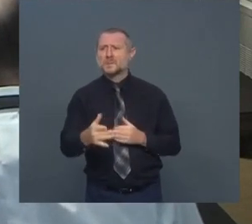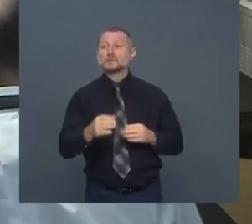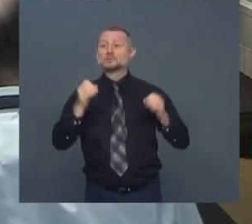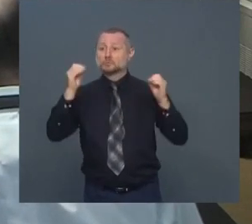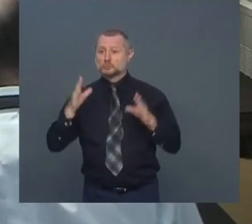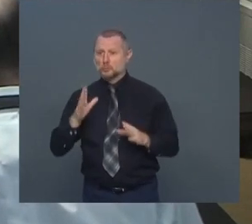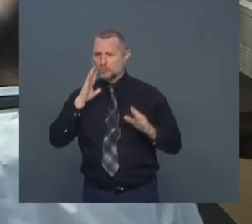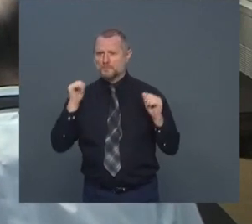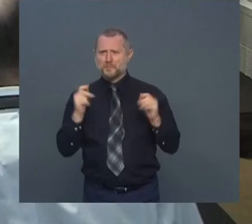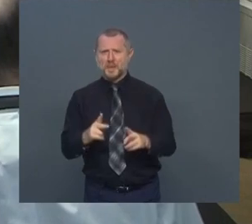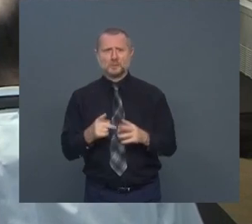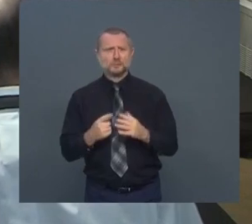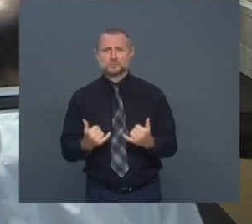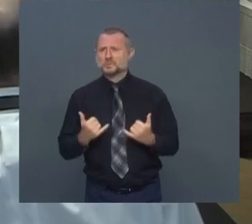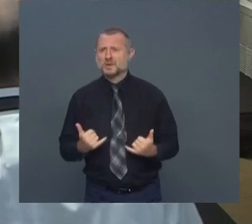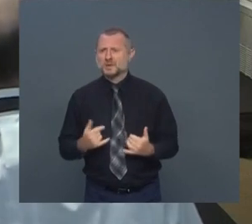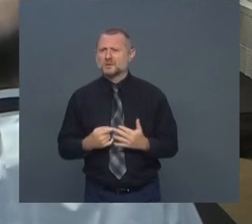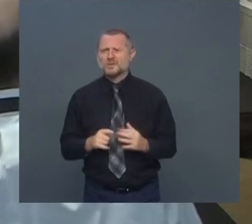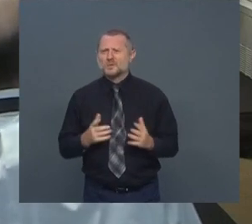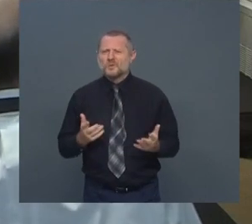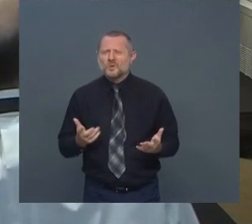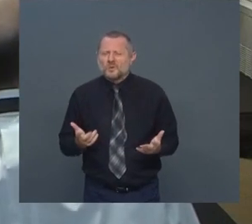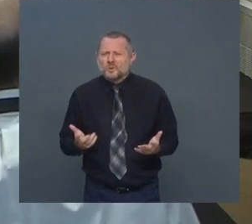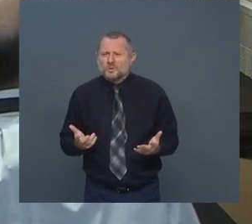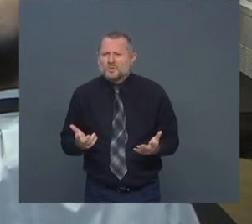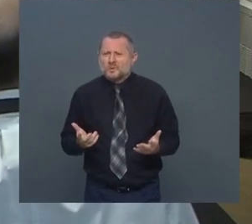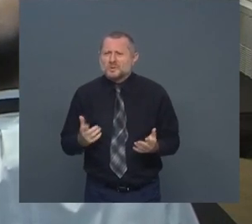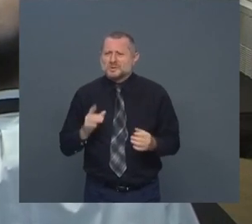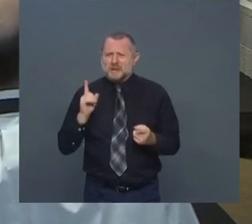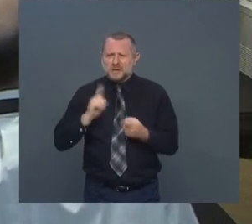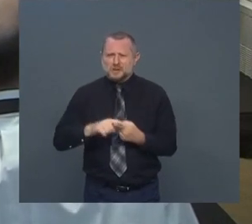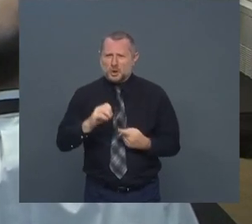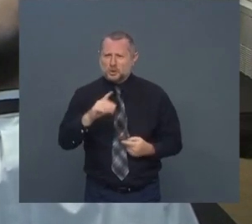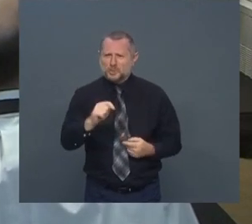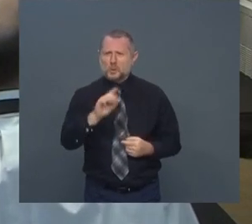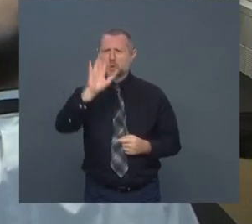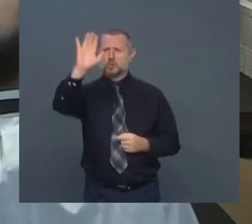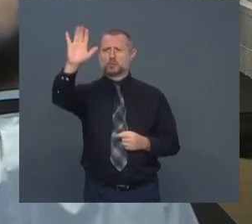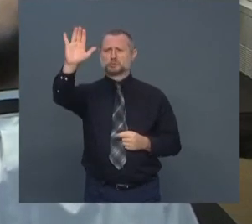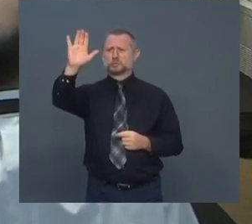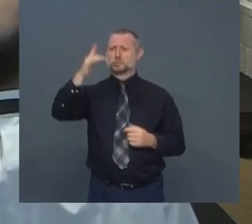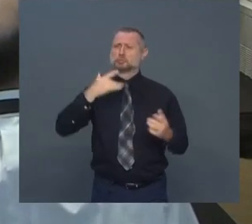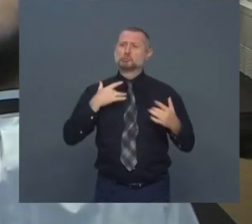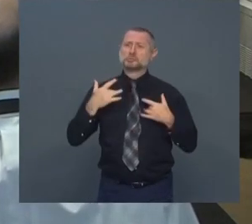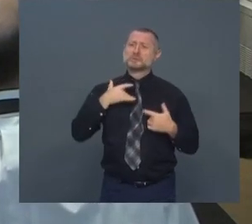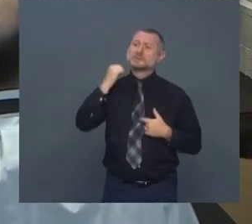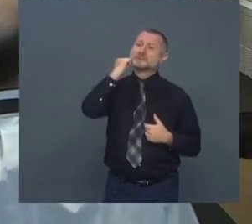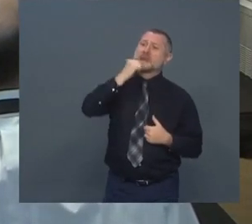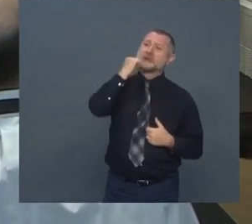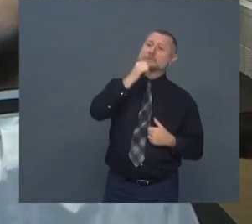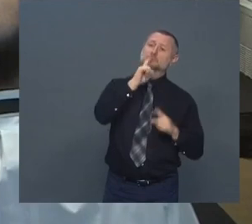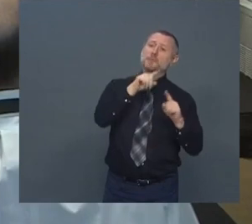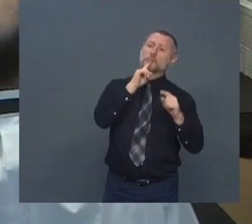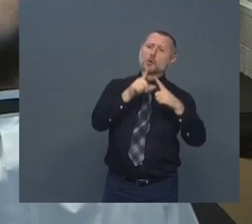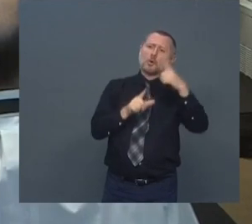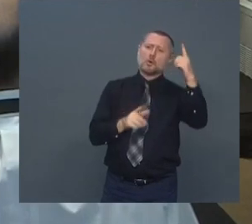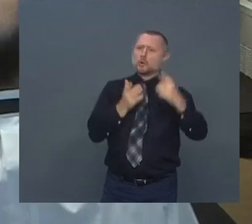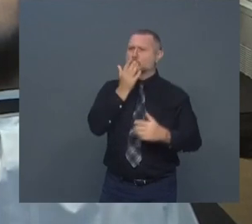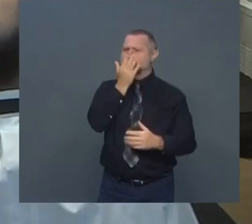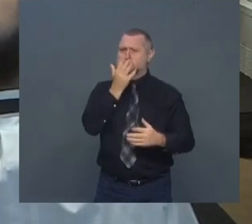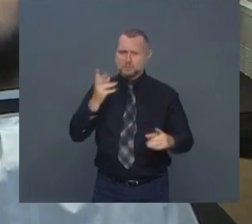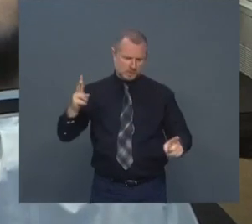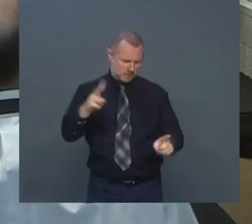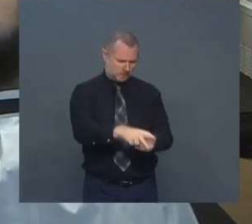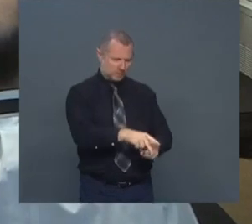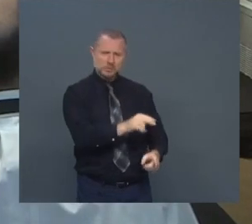so how concerned are you that even your sort of daily report card won't even apply to New York City since there's no testing taking